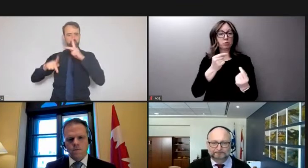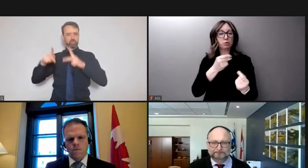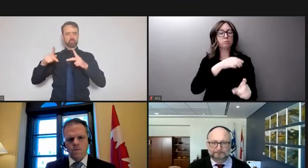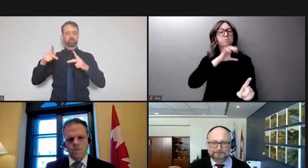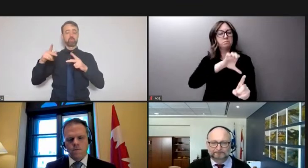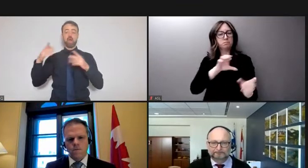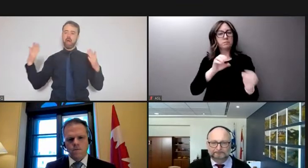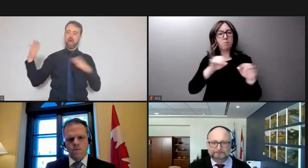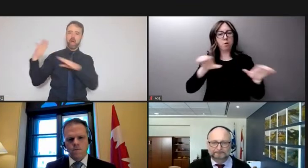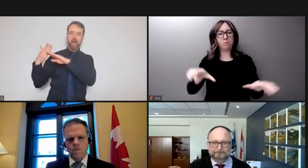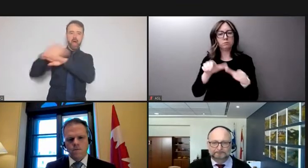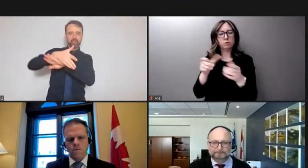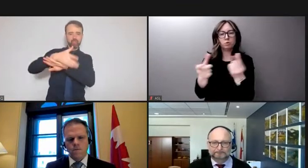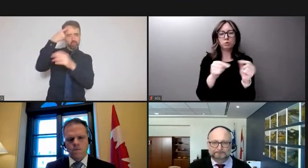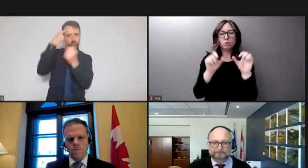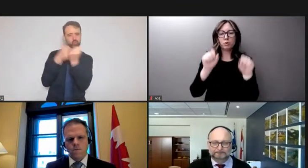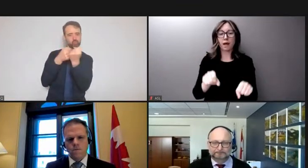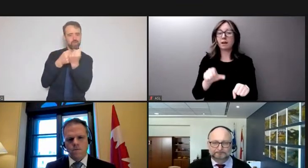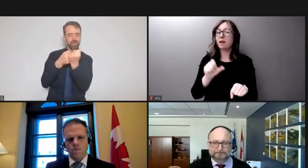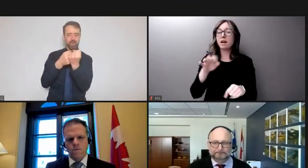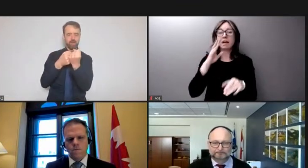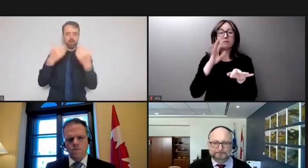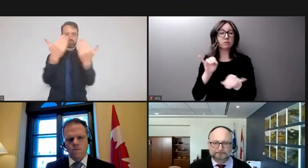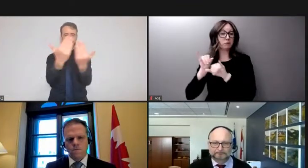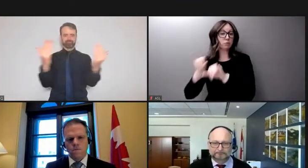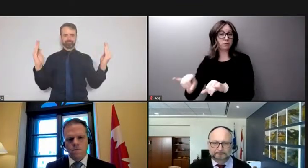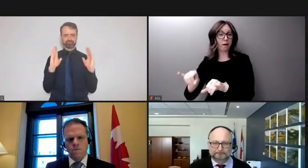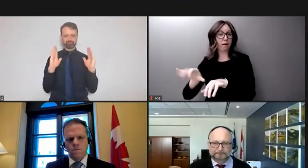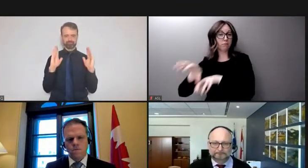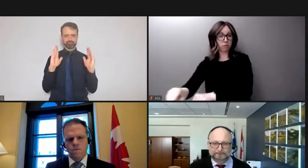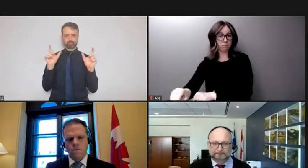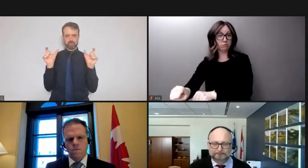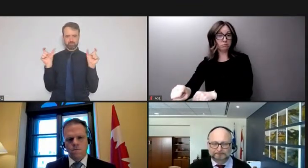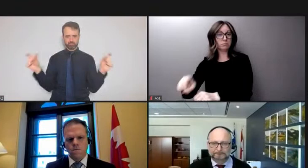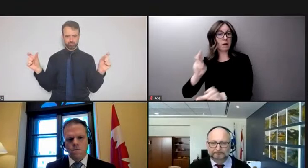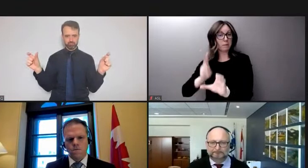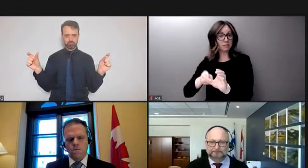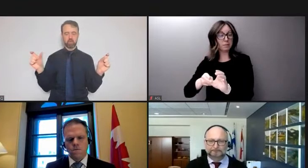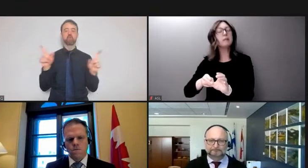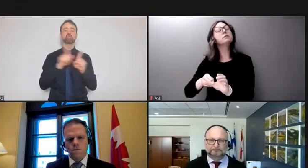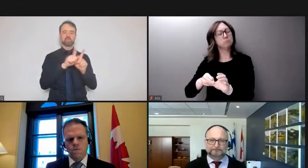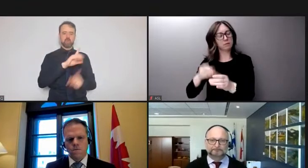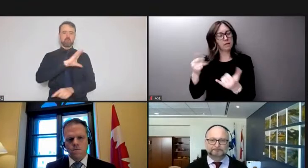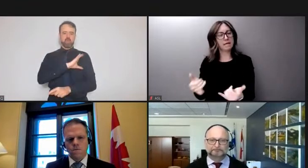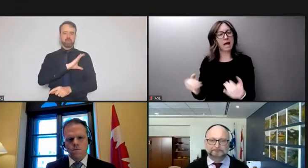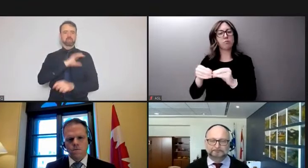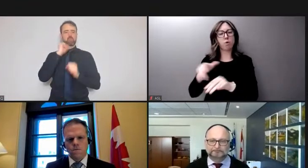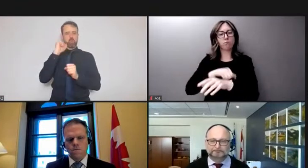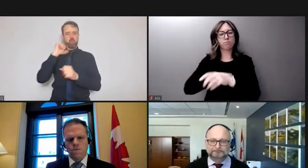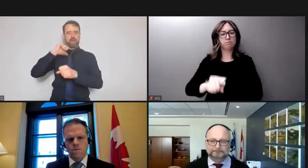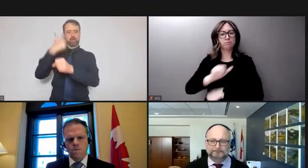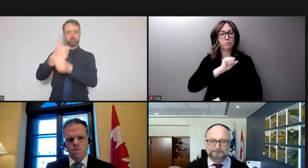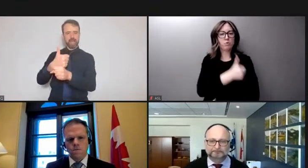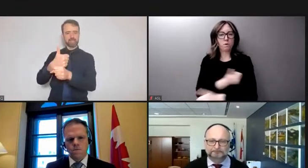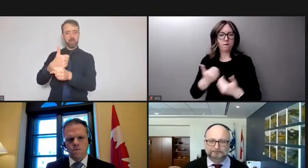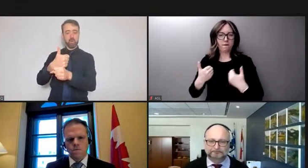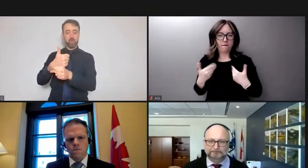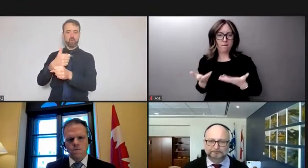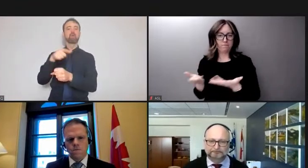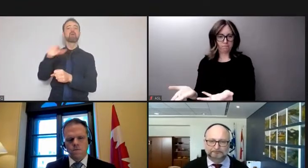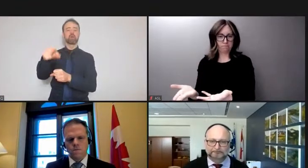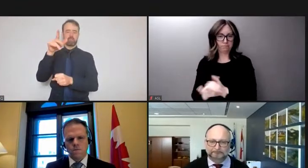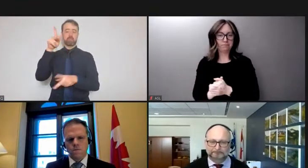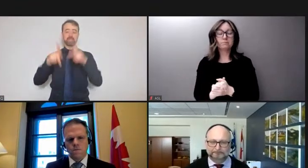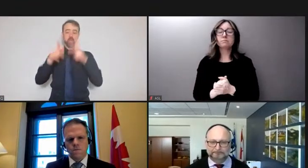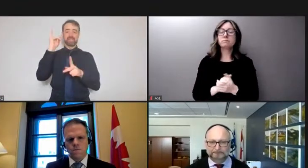effective action against those who do not leave the secured area and who are participating in these illegal blockades the residents